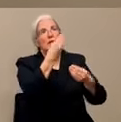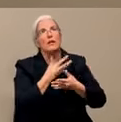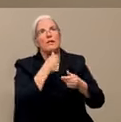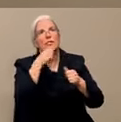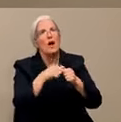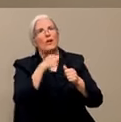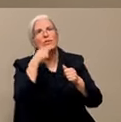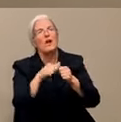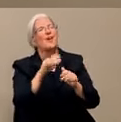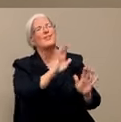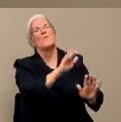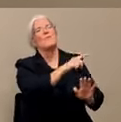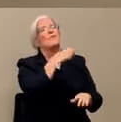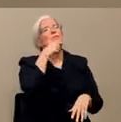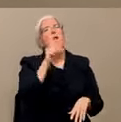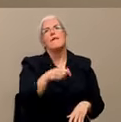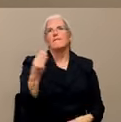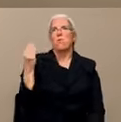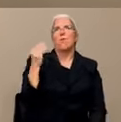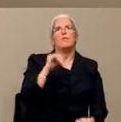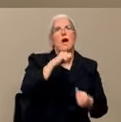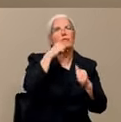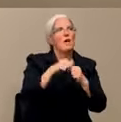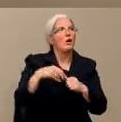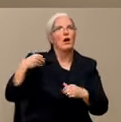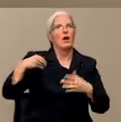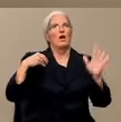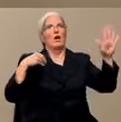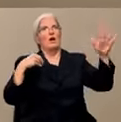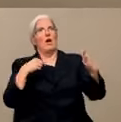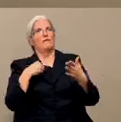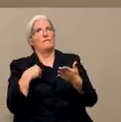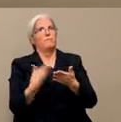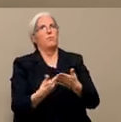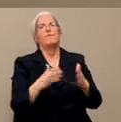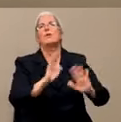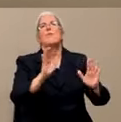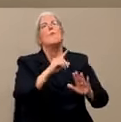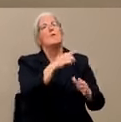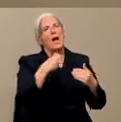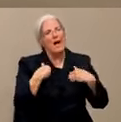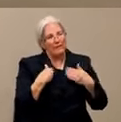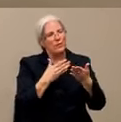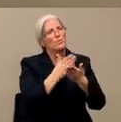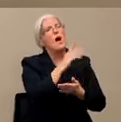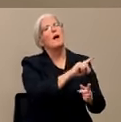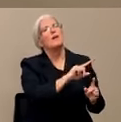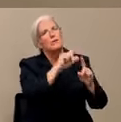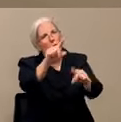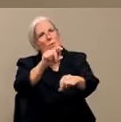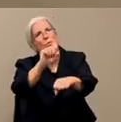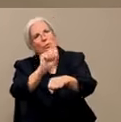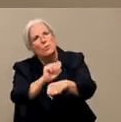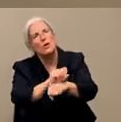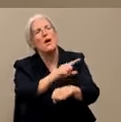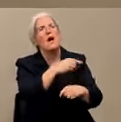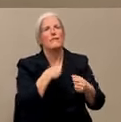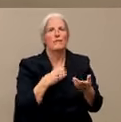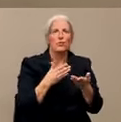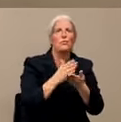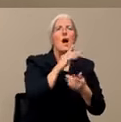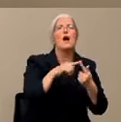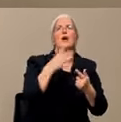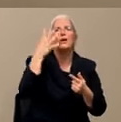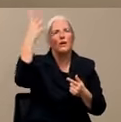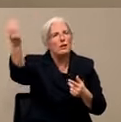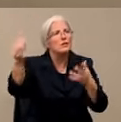still has the ability and the right to go out on the road. You can leave for essential services, can leave for groceries, supplies, whatever the case may be. You